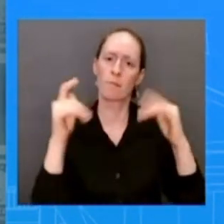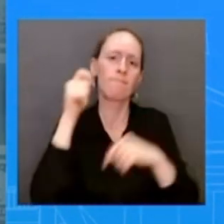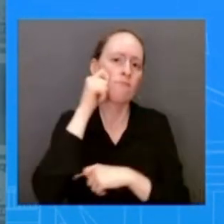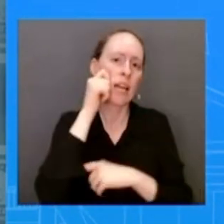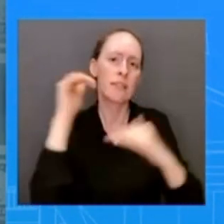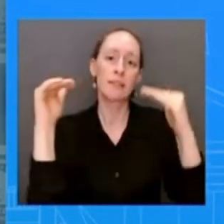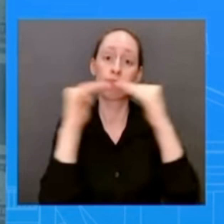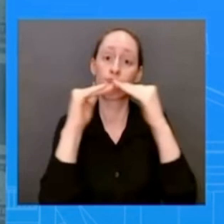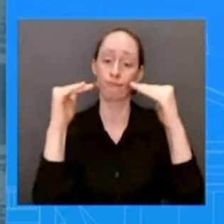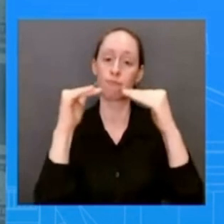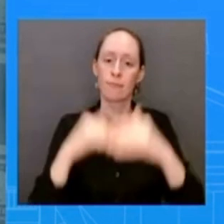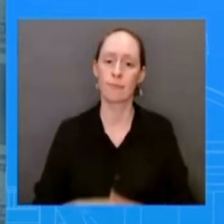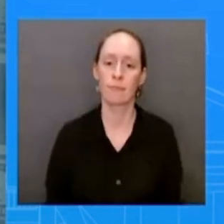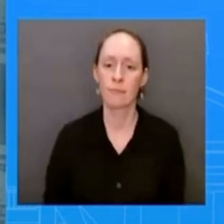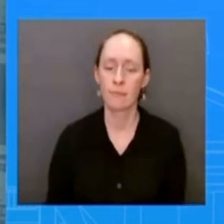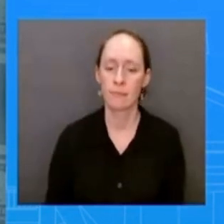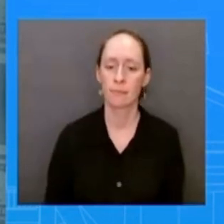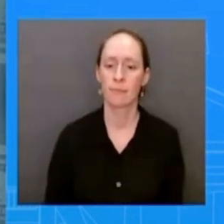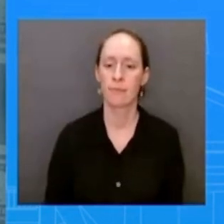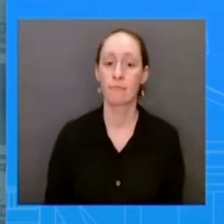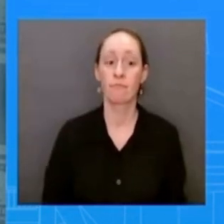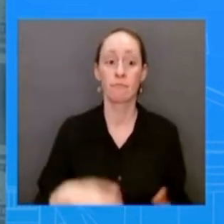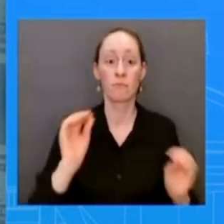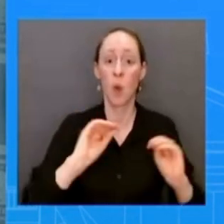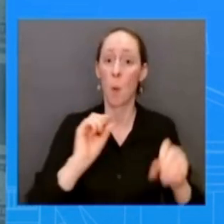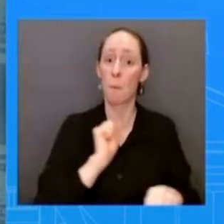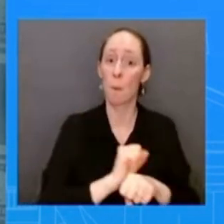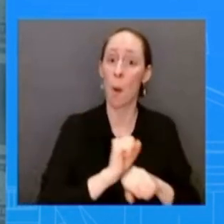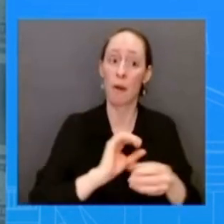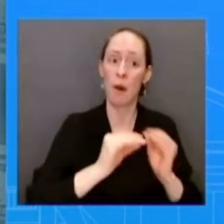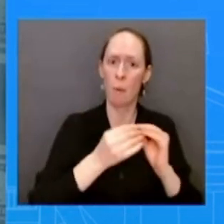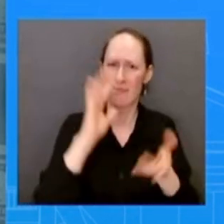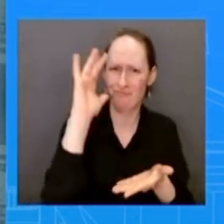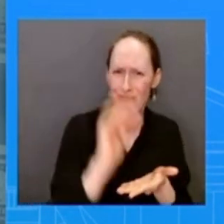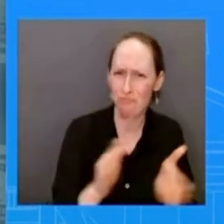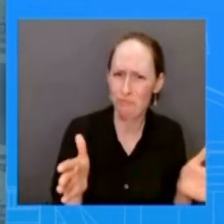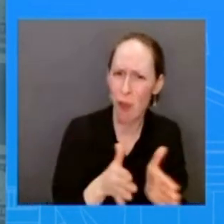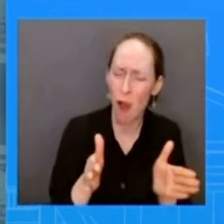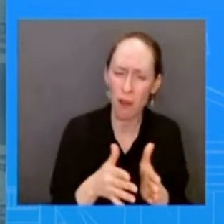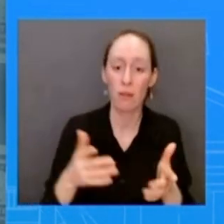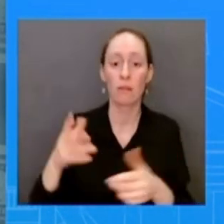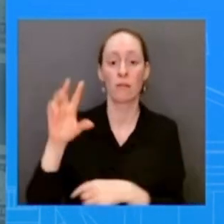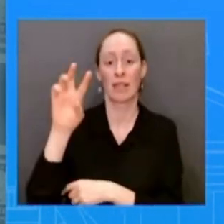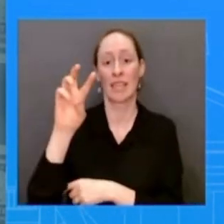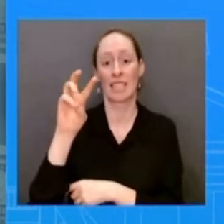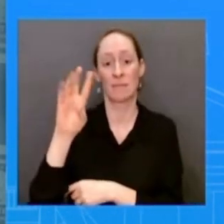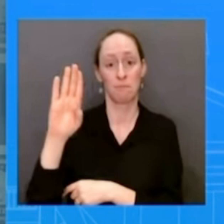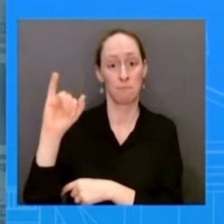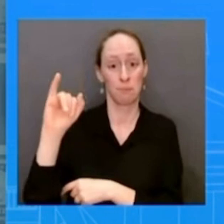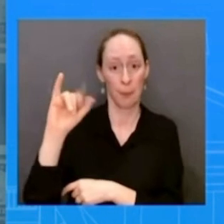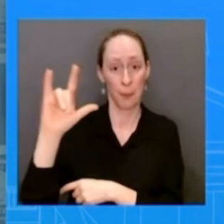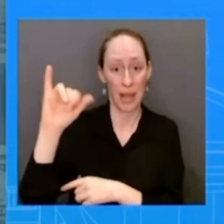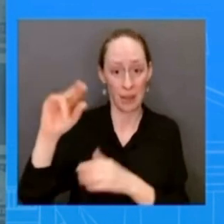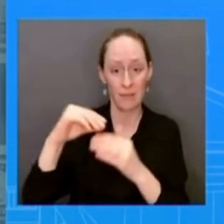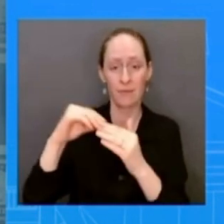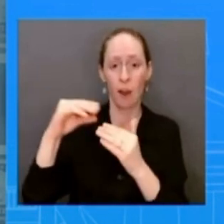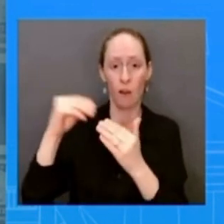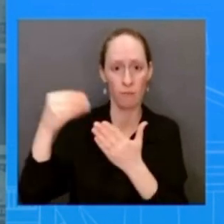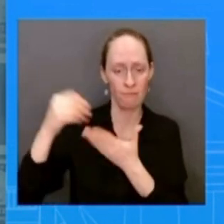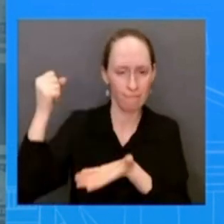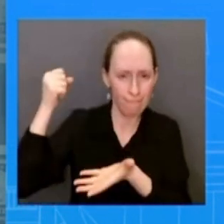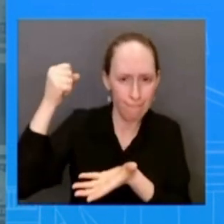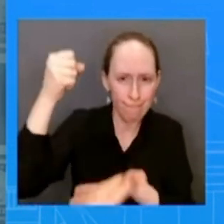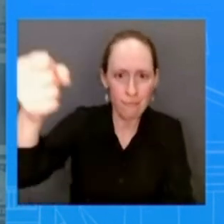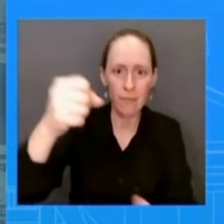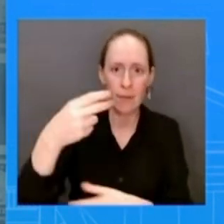provided almost six billion dollars to hbcus lowered prescription drugs and energy costs for seniors nominated more